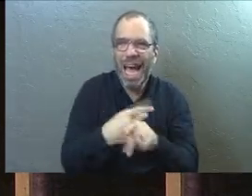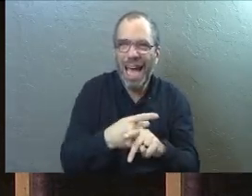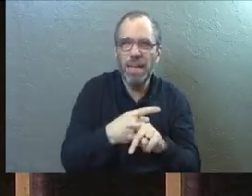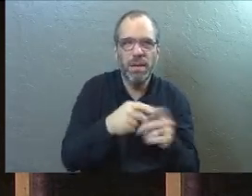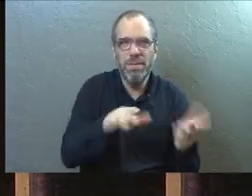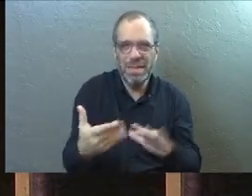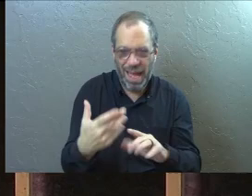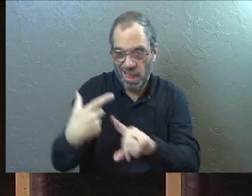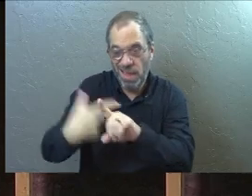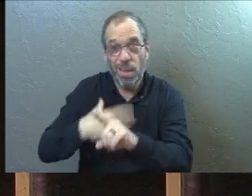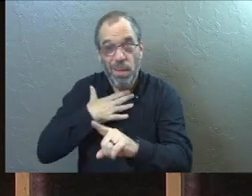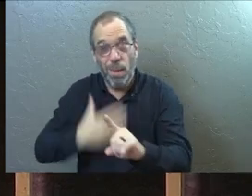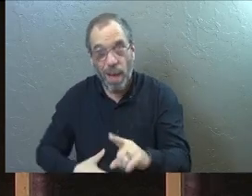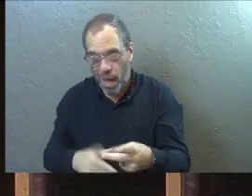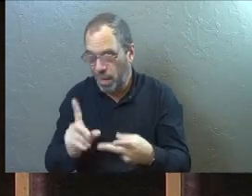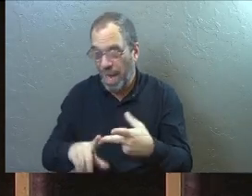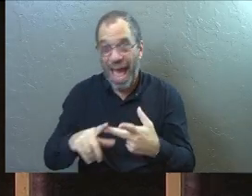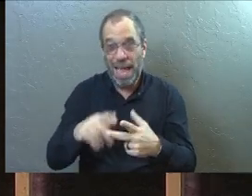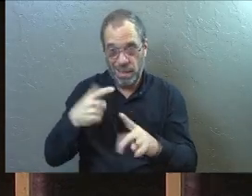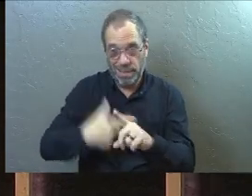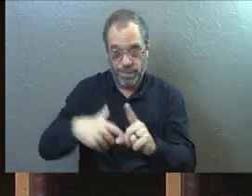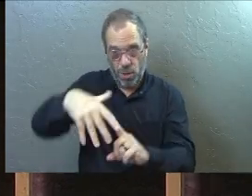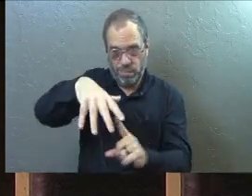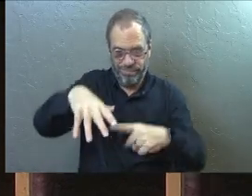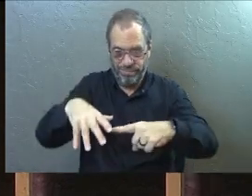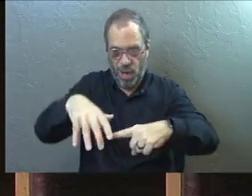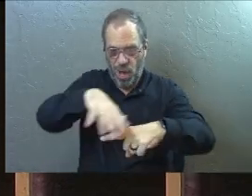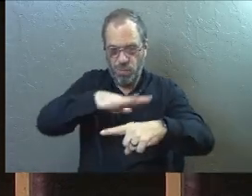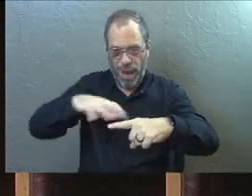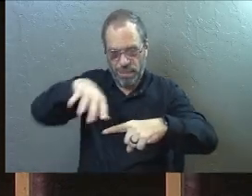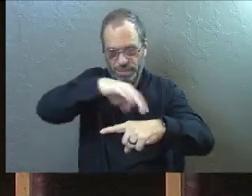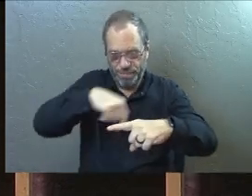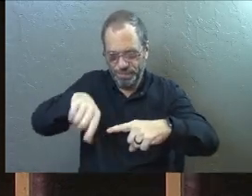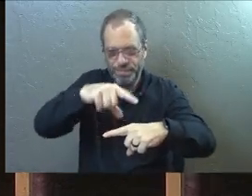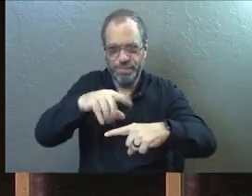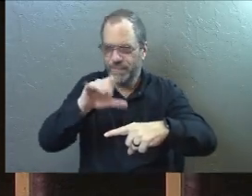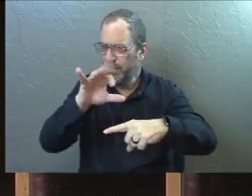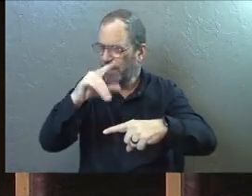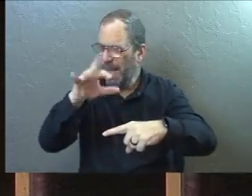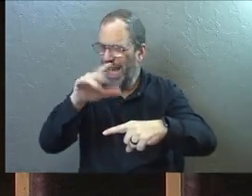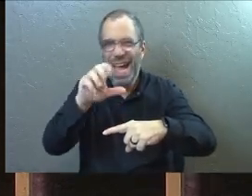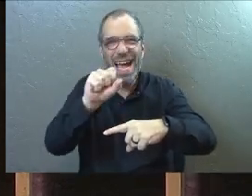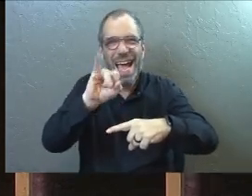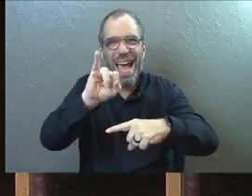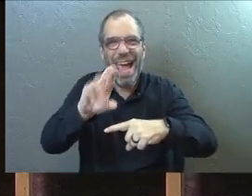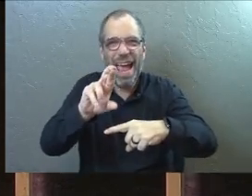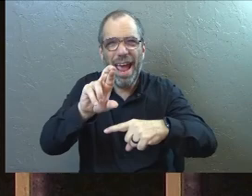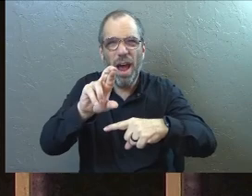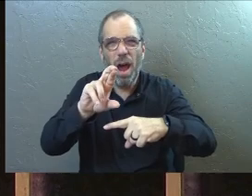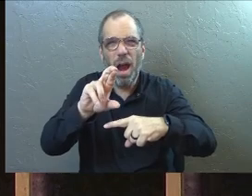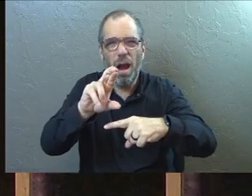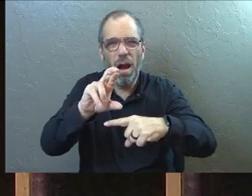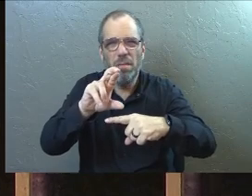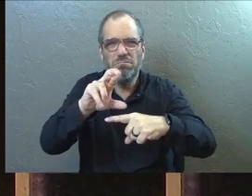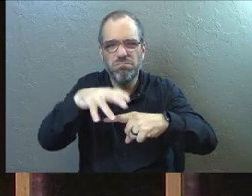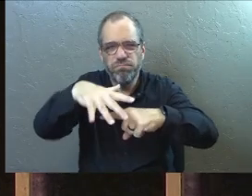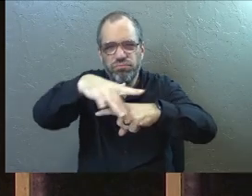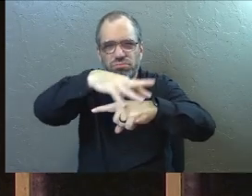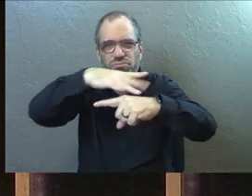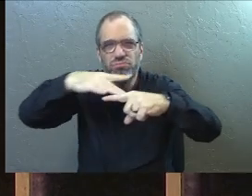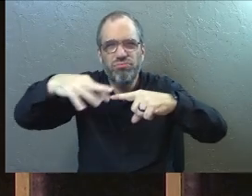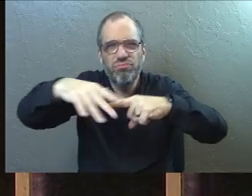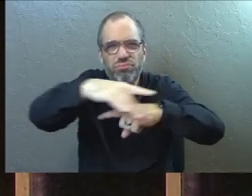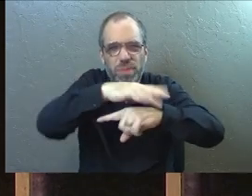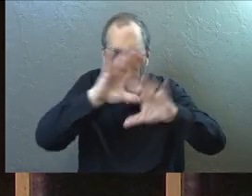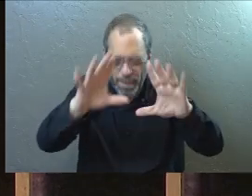the temperature of the body and the temperature around it. And then the, uh, the, the, the, uh, air content, um, that is